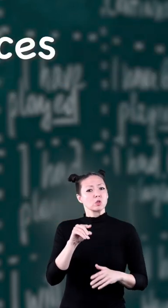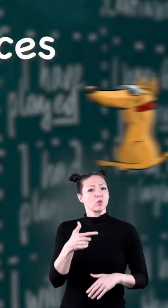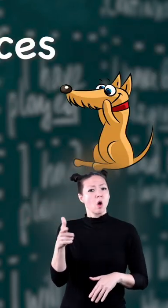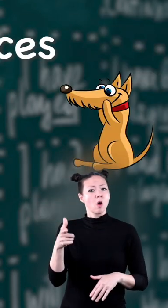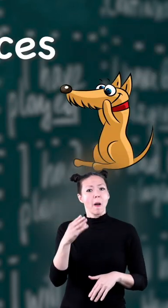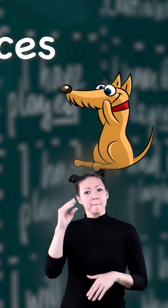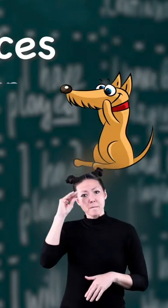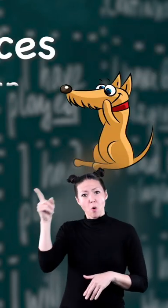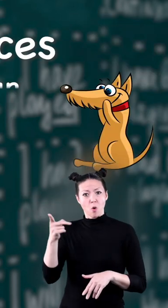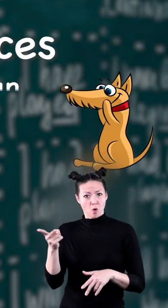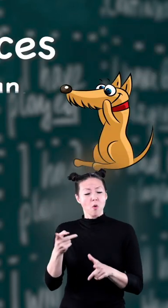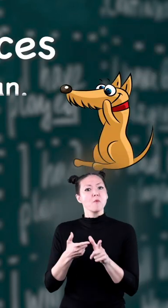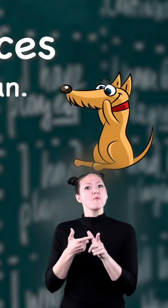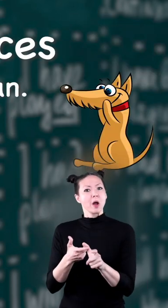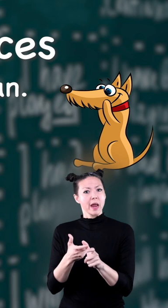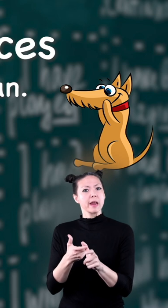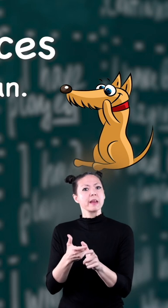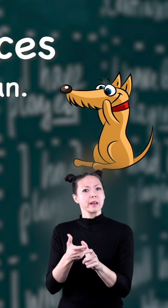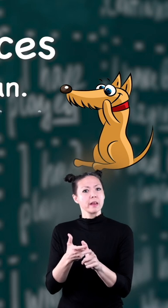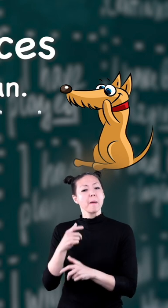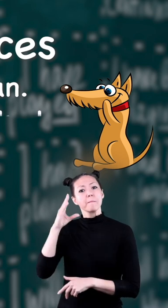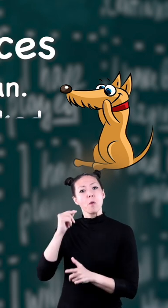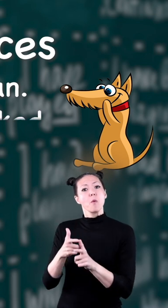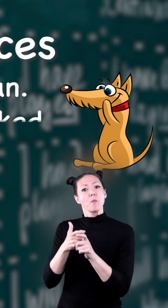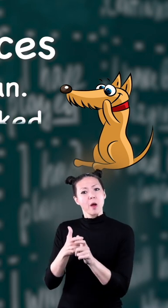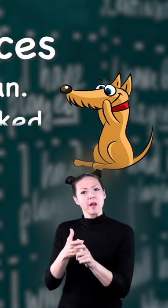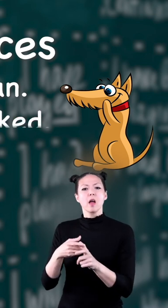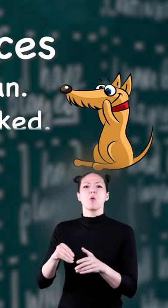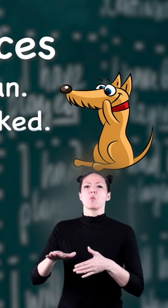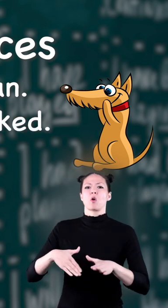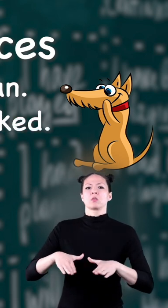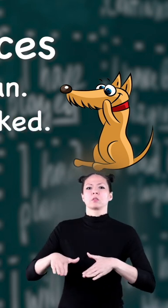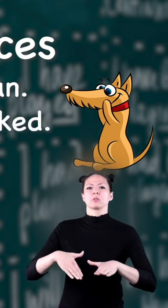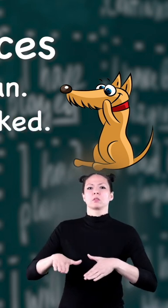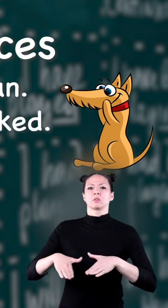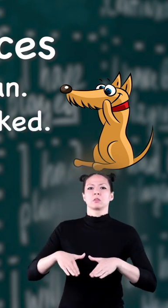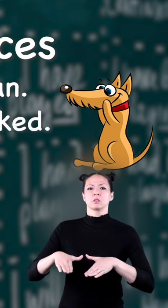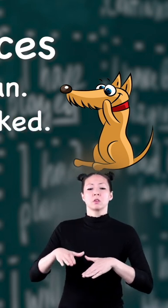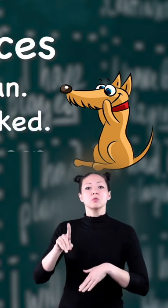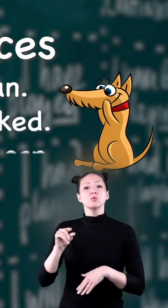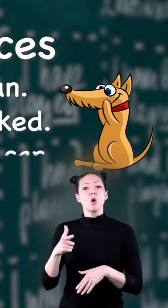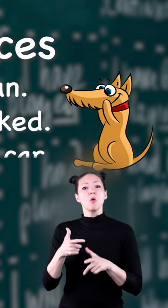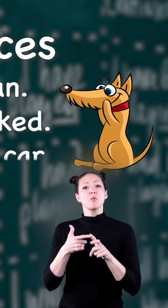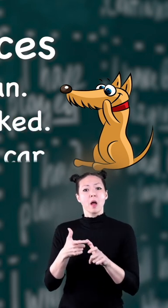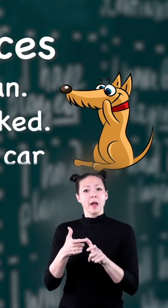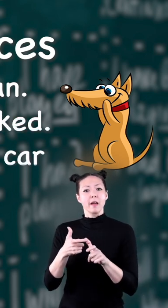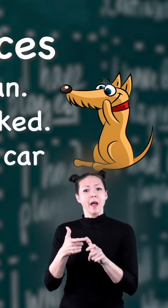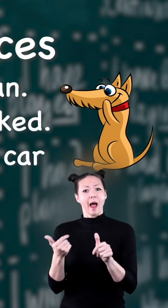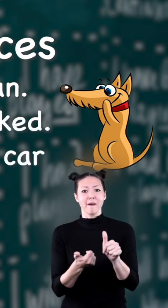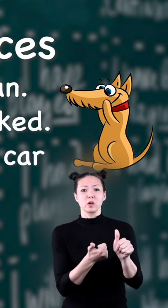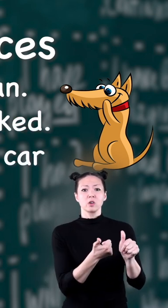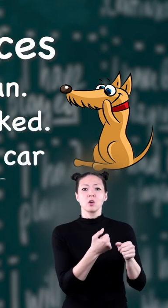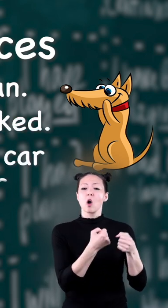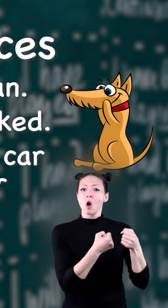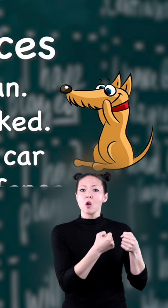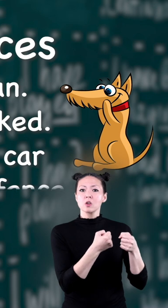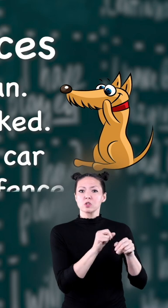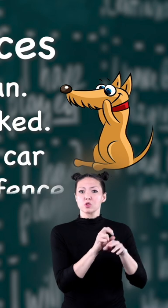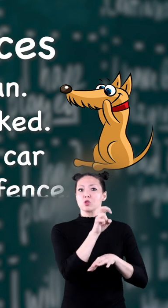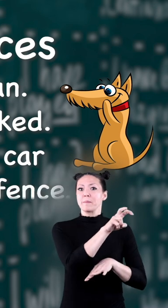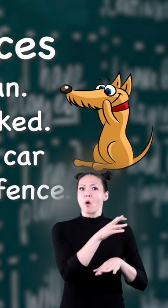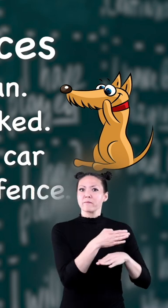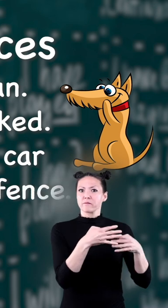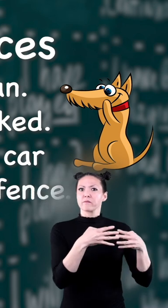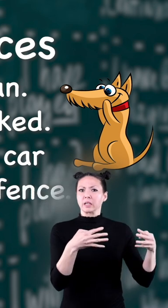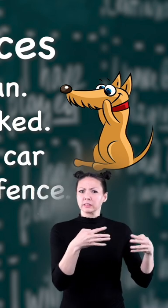example the dog and boy ran the boy ran and walked the dog ran after a car and jumped